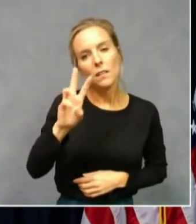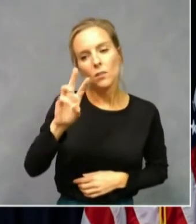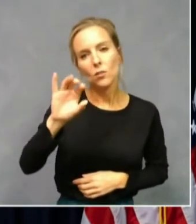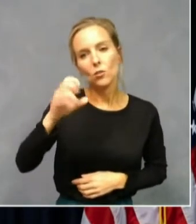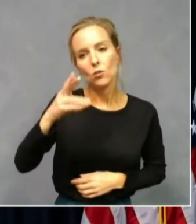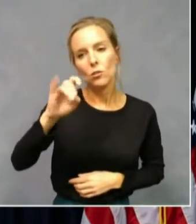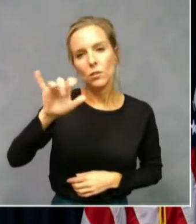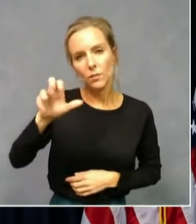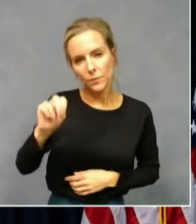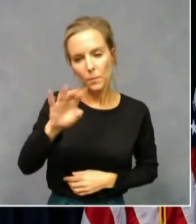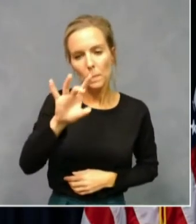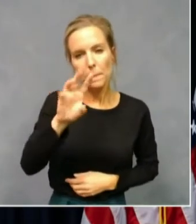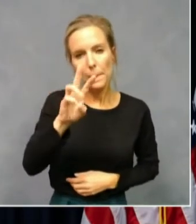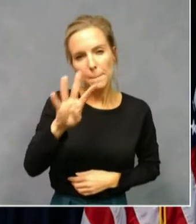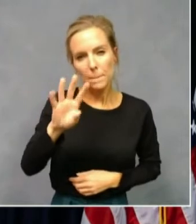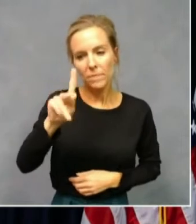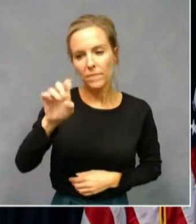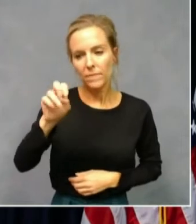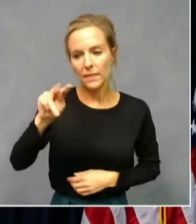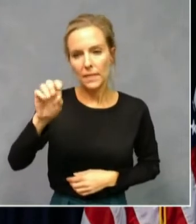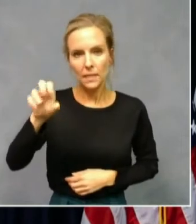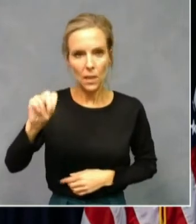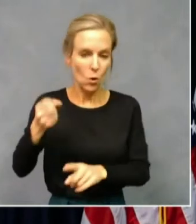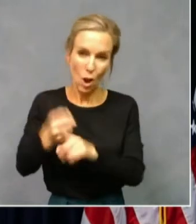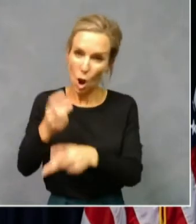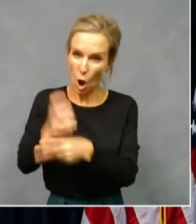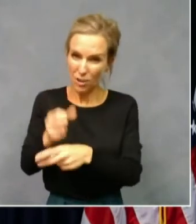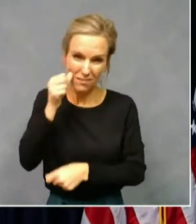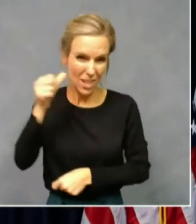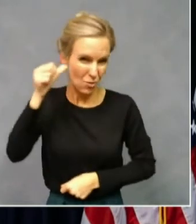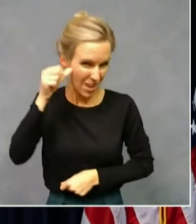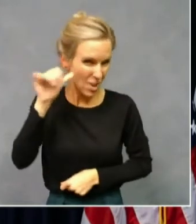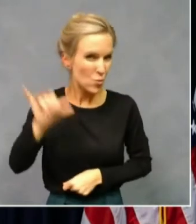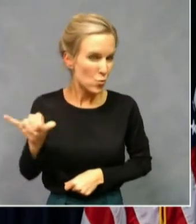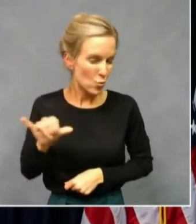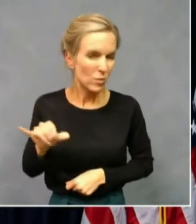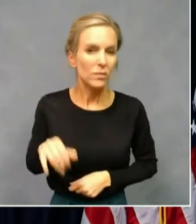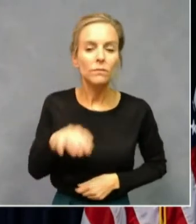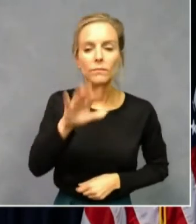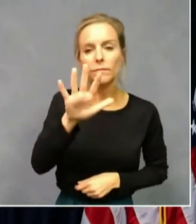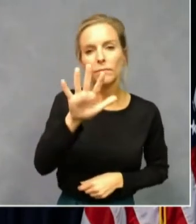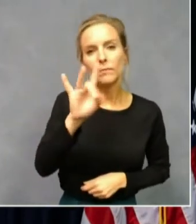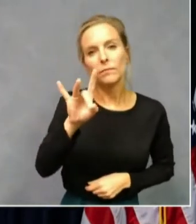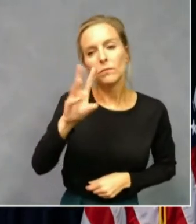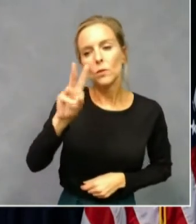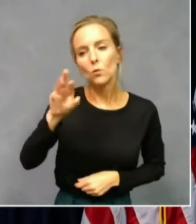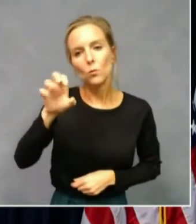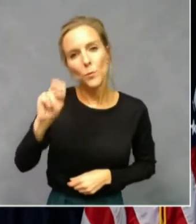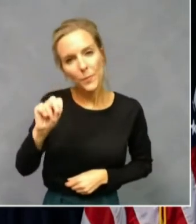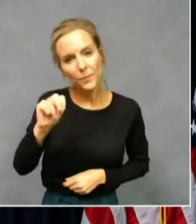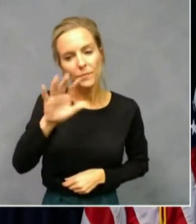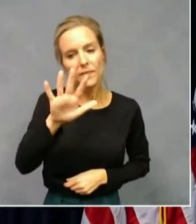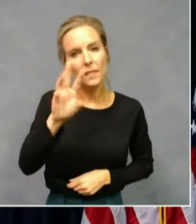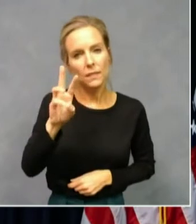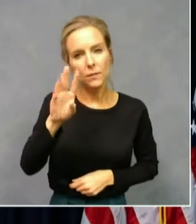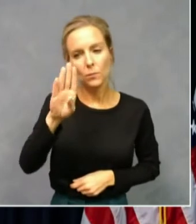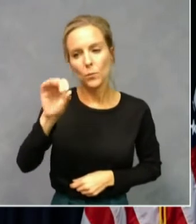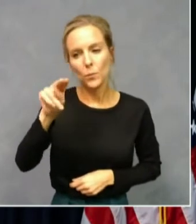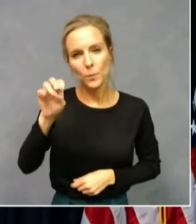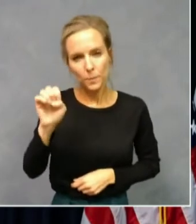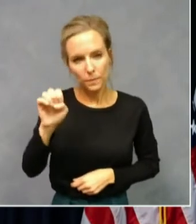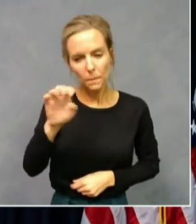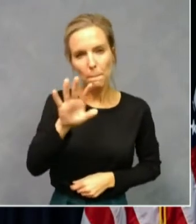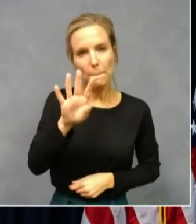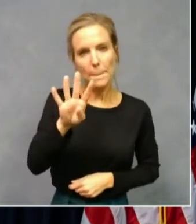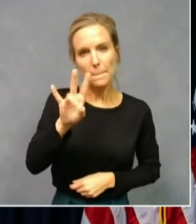64 in Kenton, which got hit hard yesterday as well, 58 in Warren, 56 in Boone, 47 in